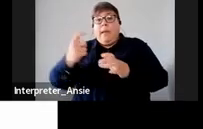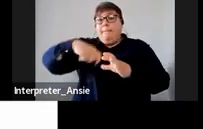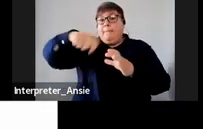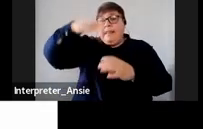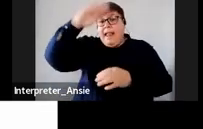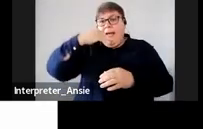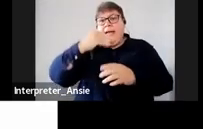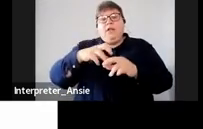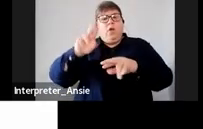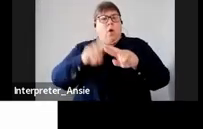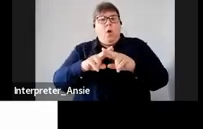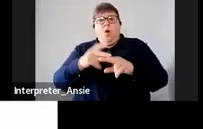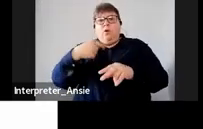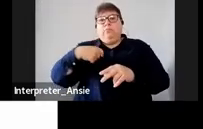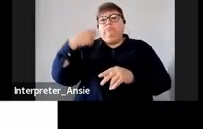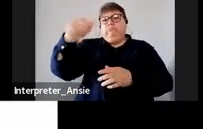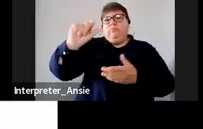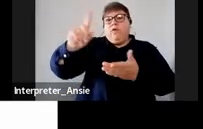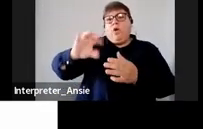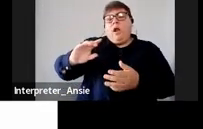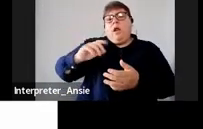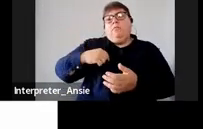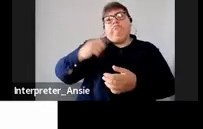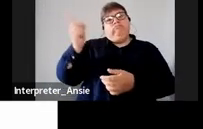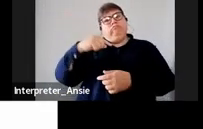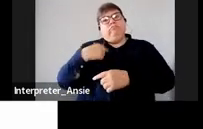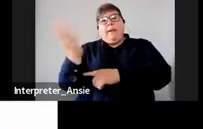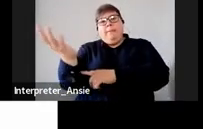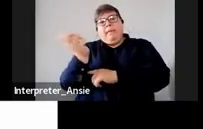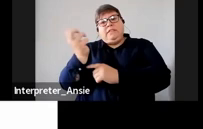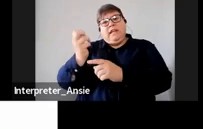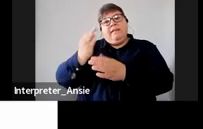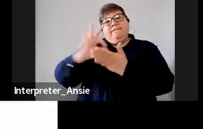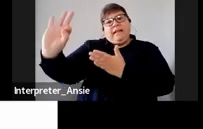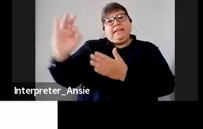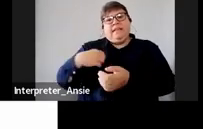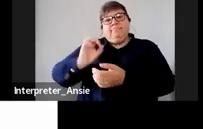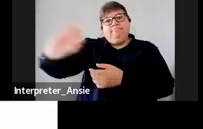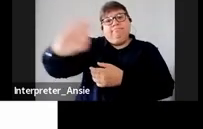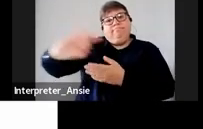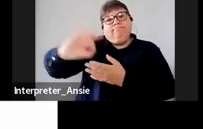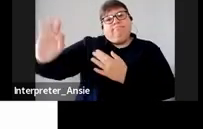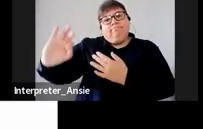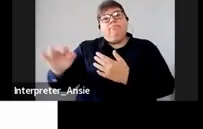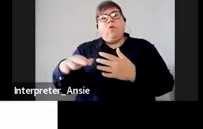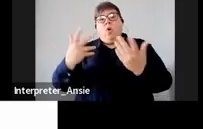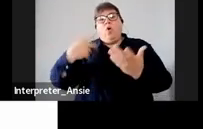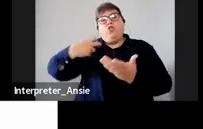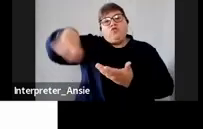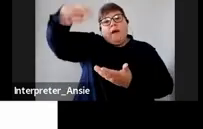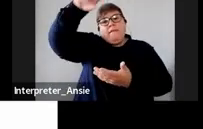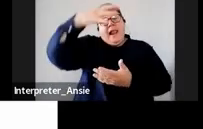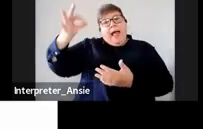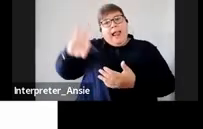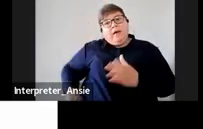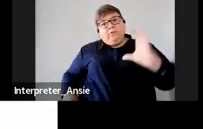you're contributing to retirement annuity funds maybe also receiving travel allowance from your employer so on